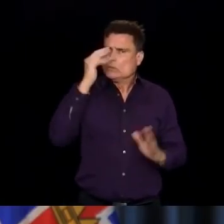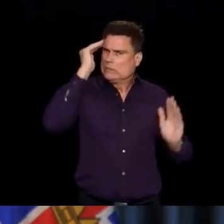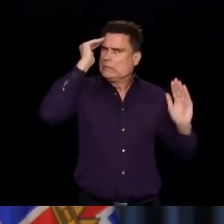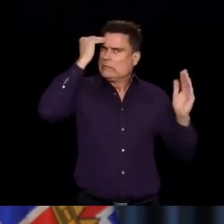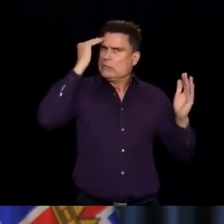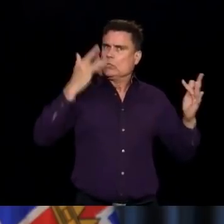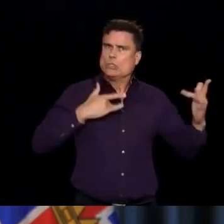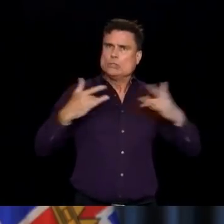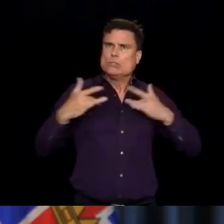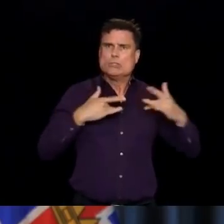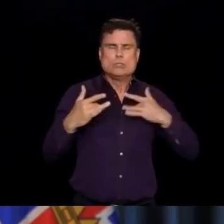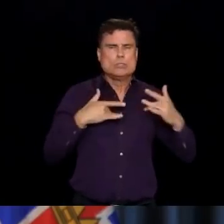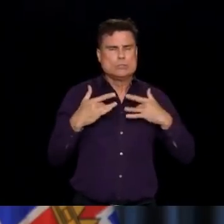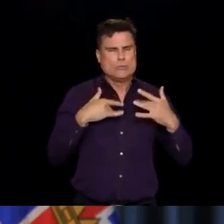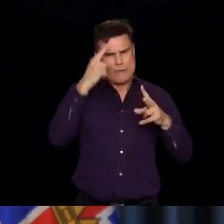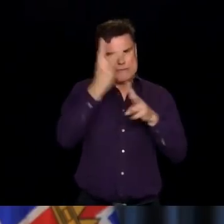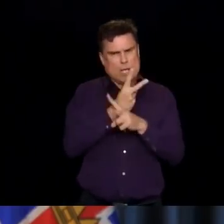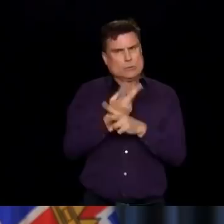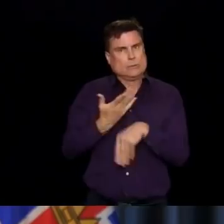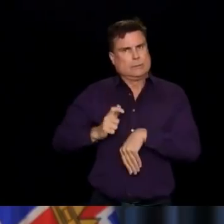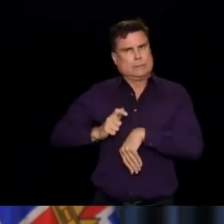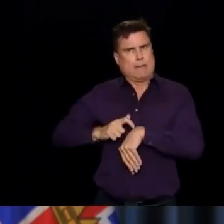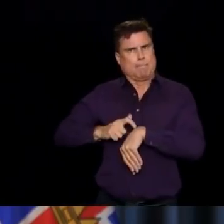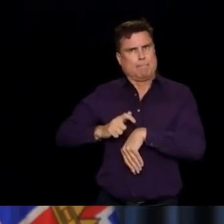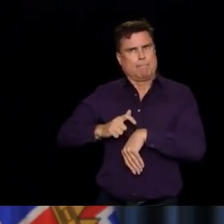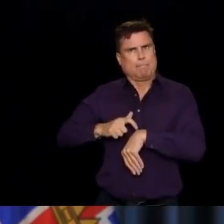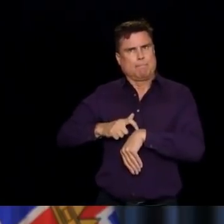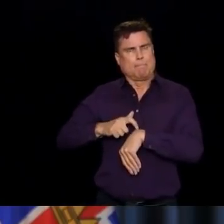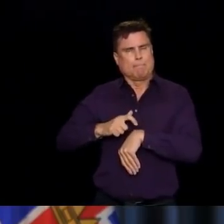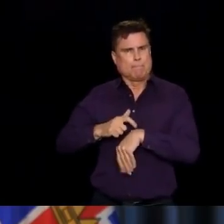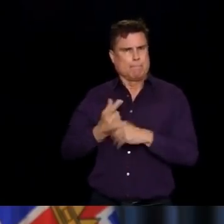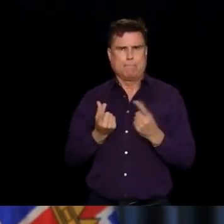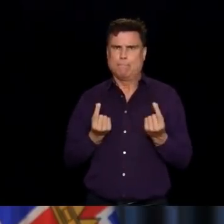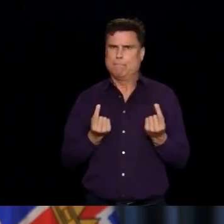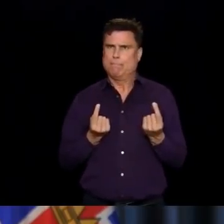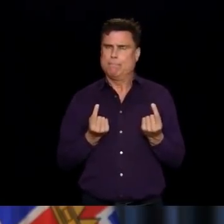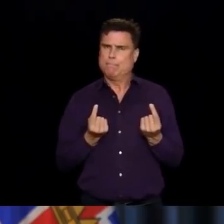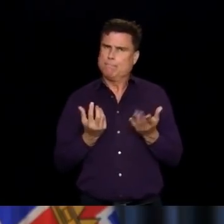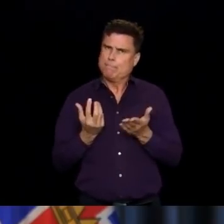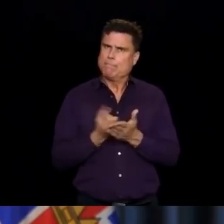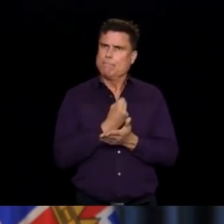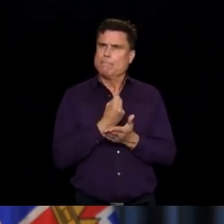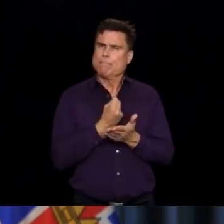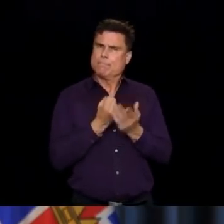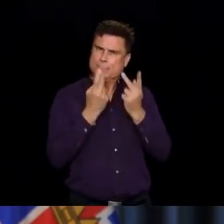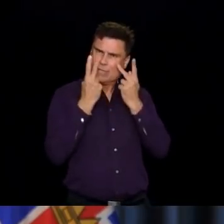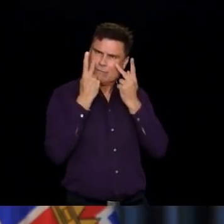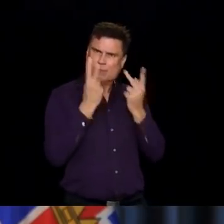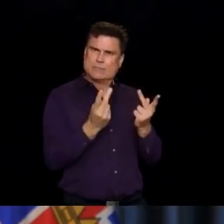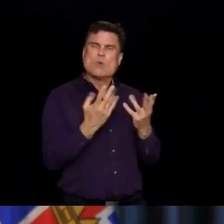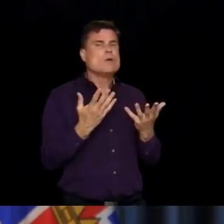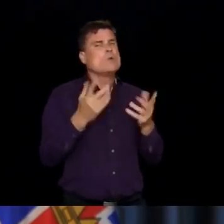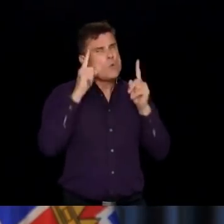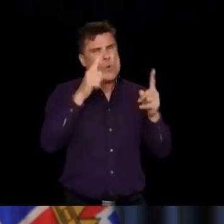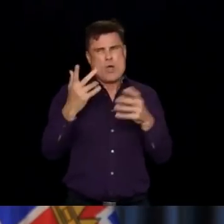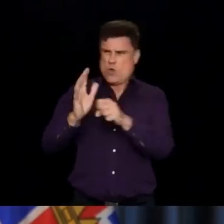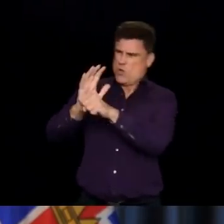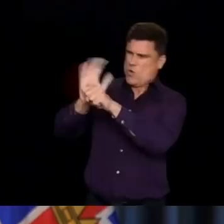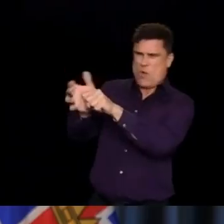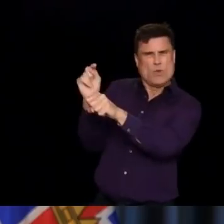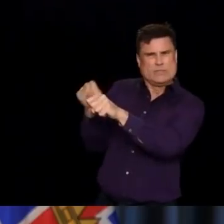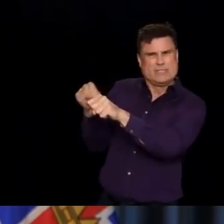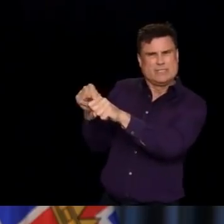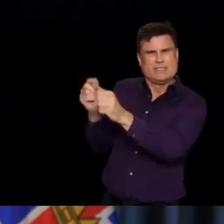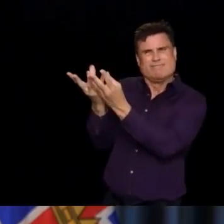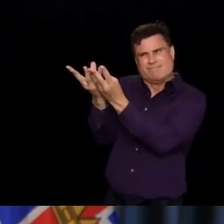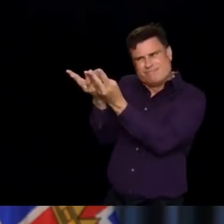anxiety that comes with an outbreak being declared, whatever its size, since the beginning of this pandemic, we are thinking of them and continuing to